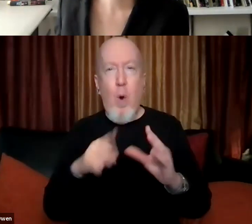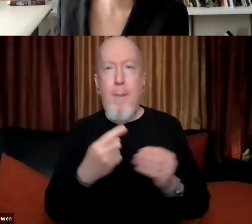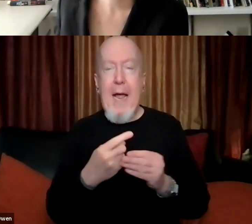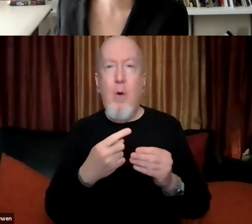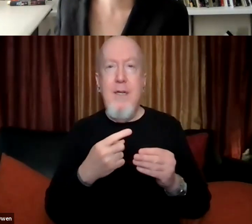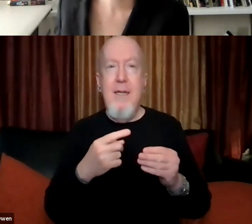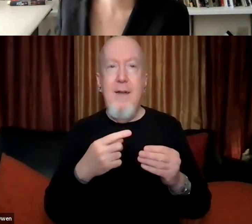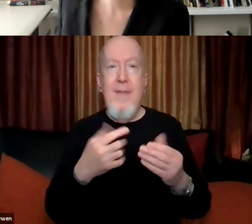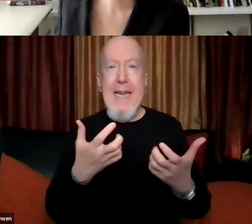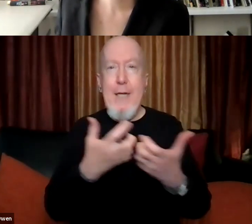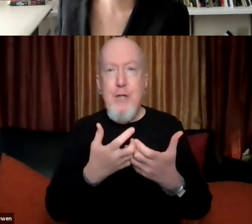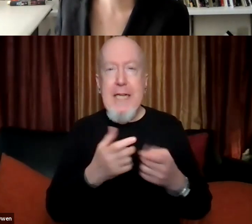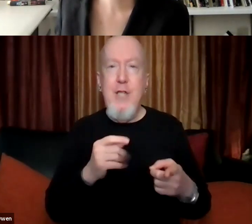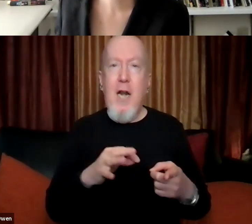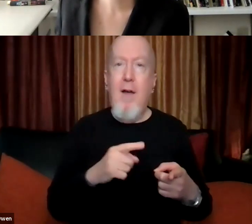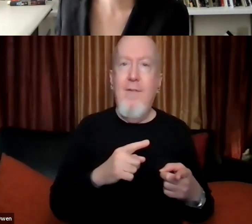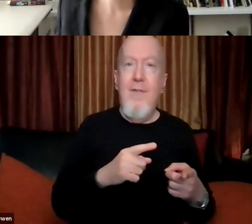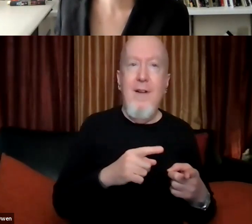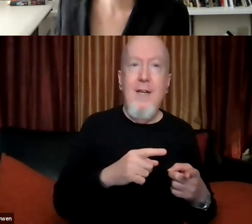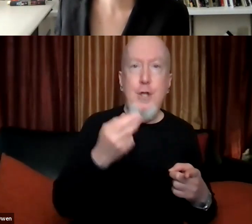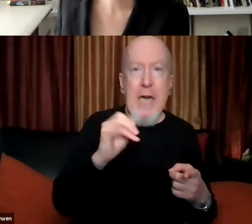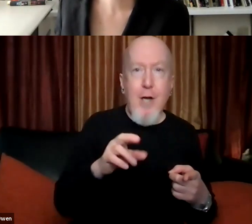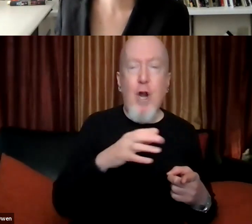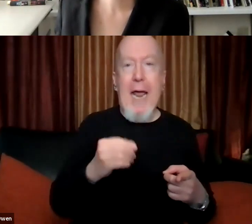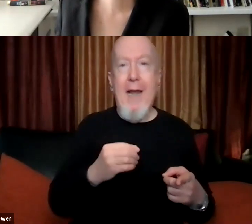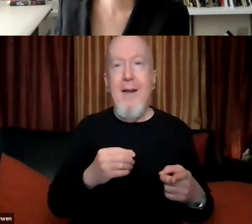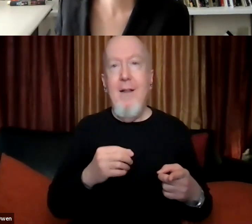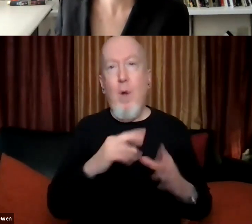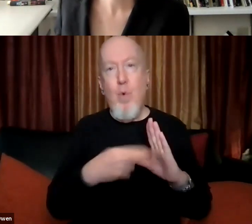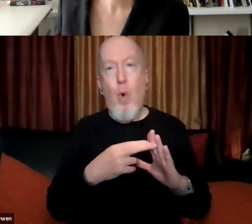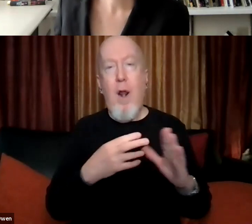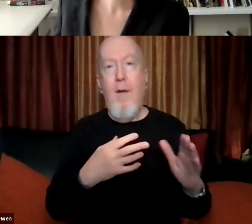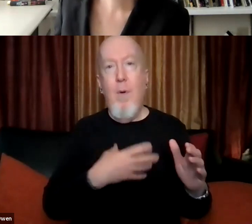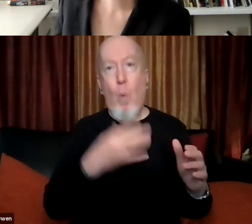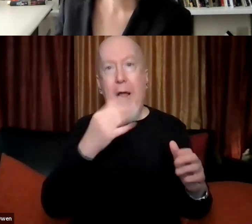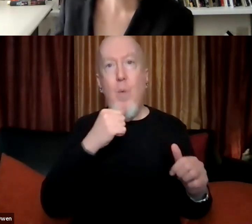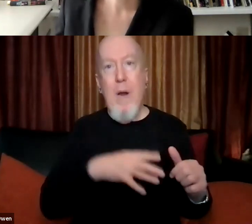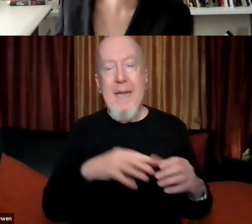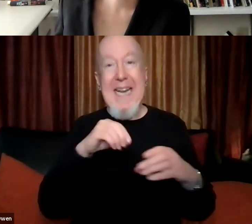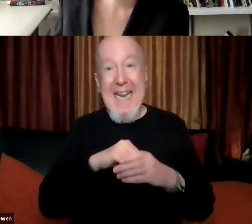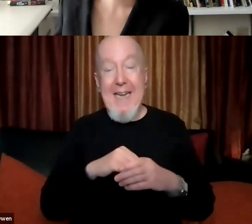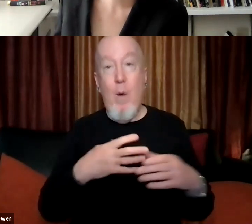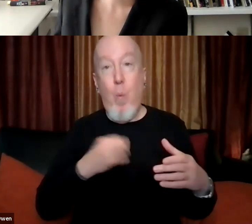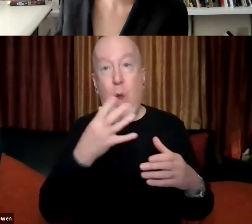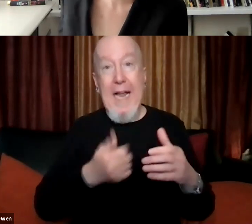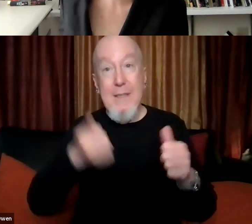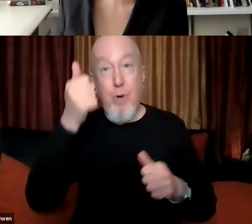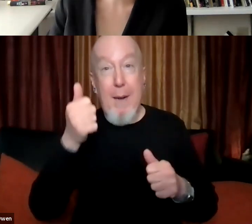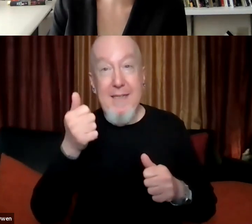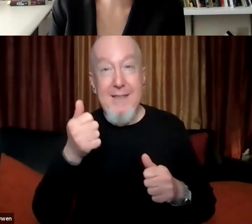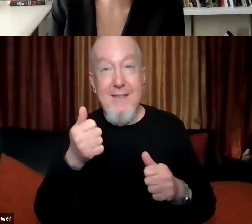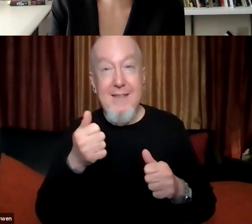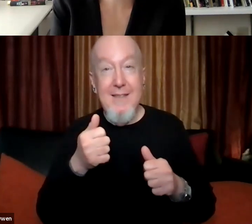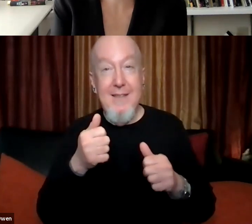and the role of white women in supremacist organizations? And that's from Amy. Yeah. Thanks for that question. So